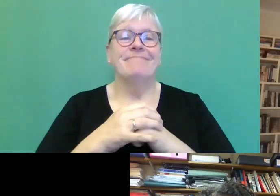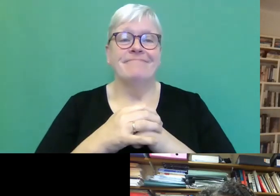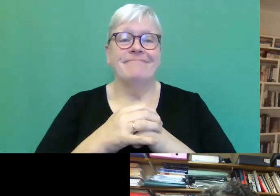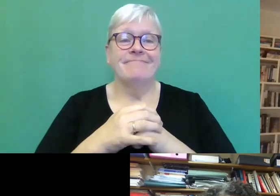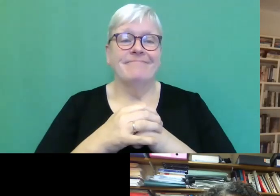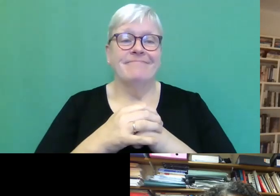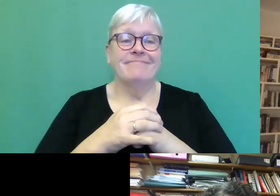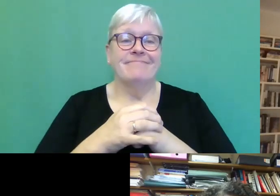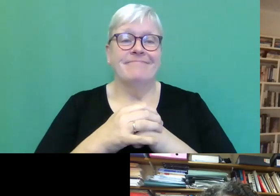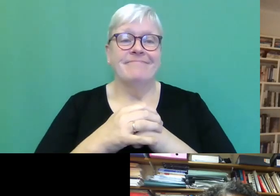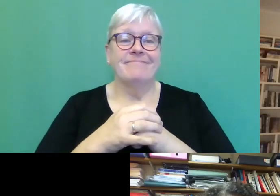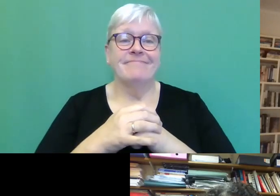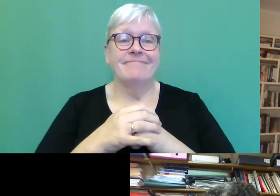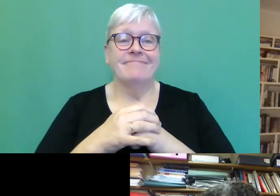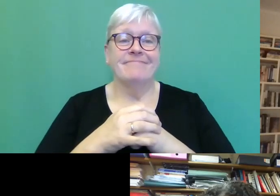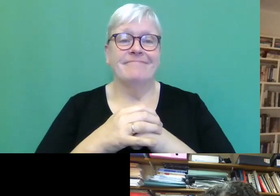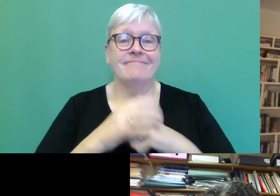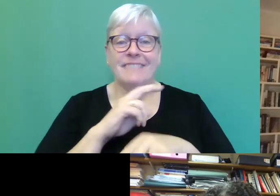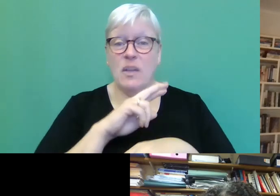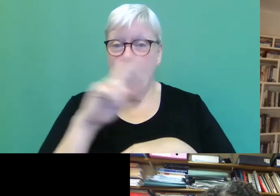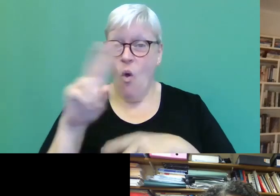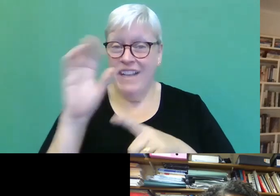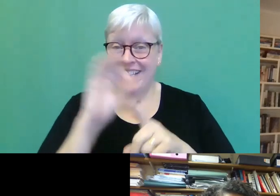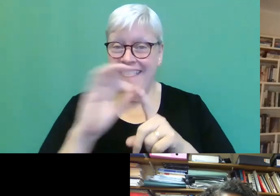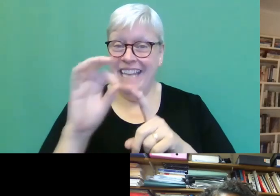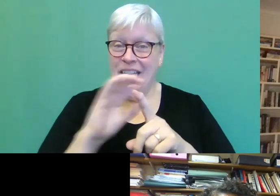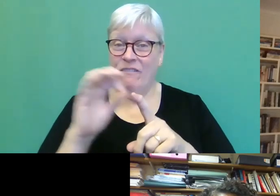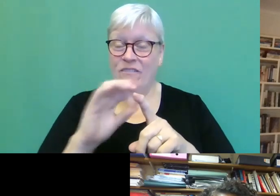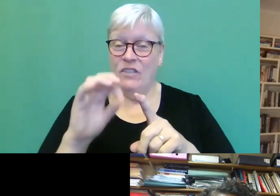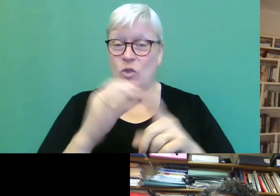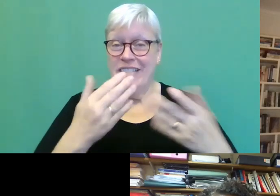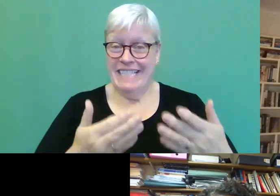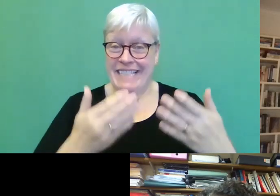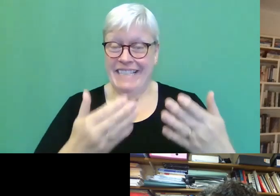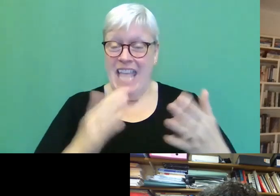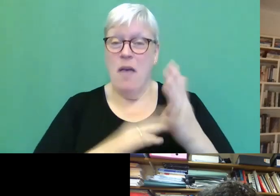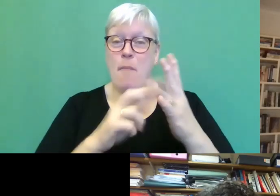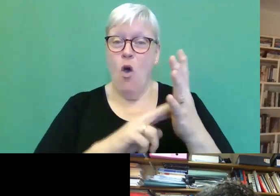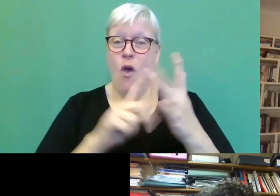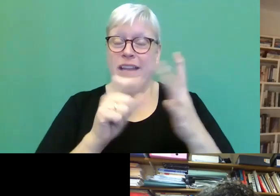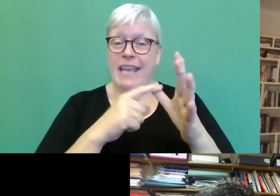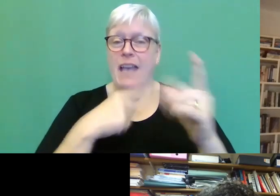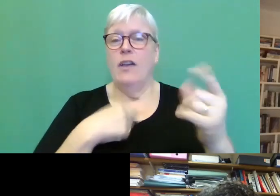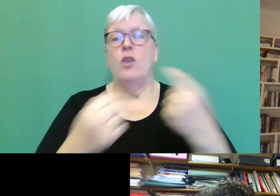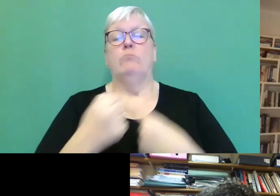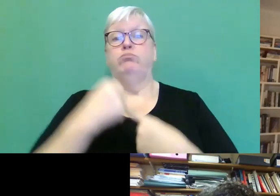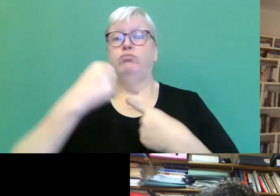So just watching the interview back there, Monica, I was struck by something that you were saying about